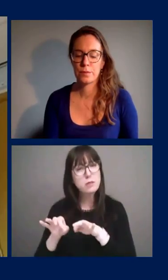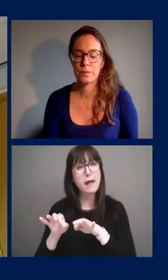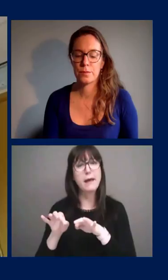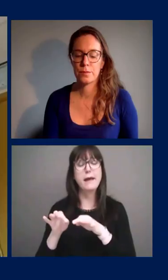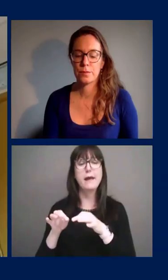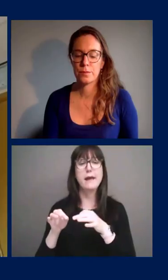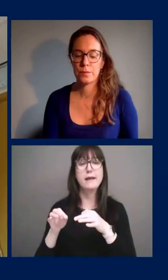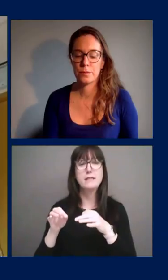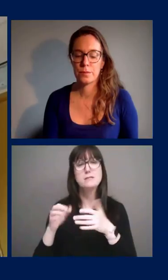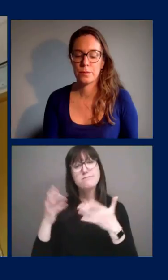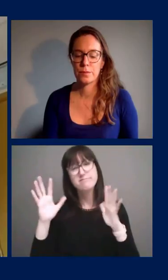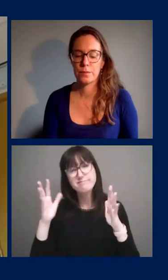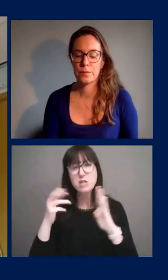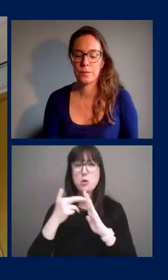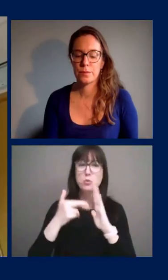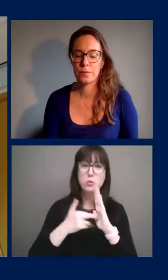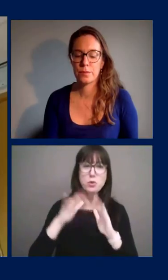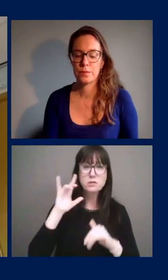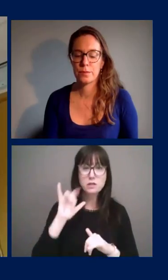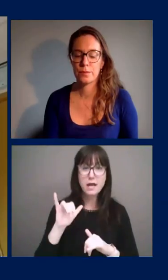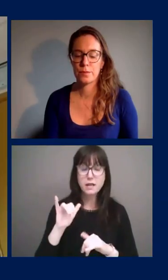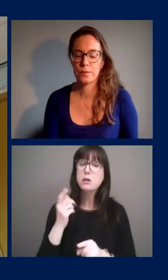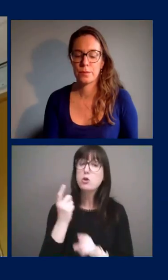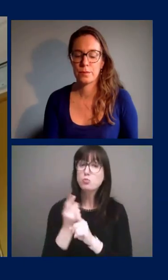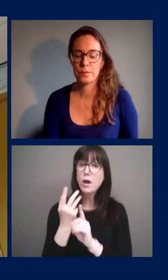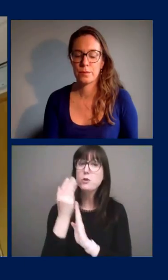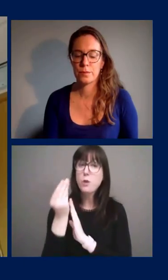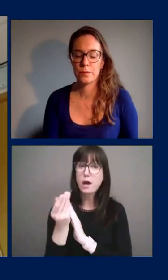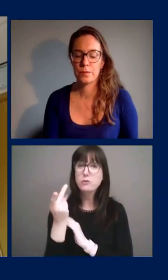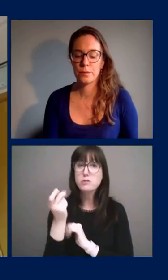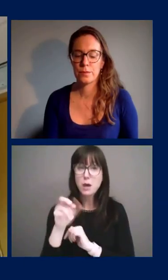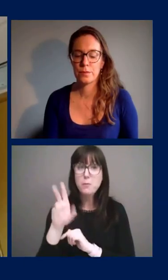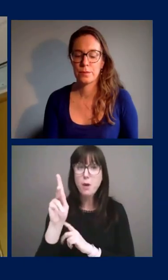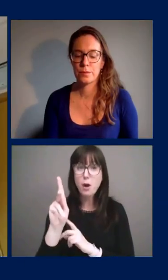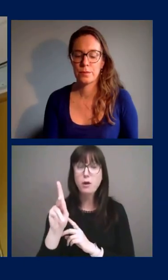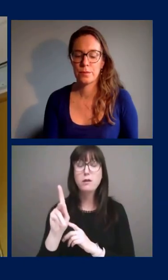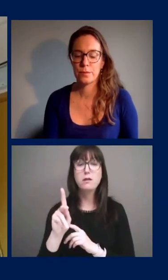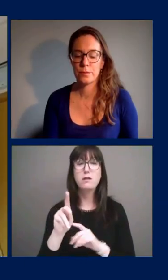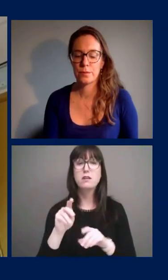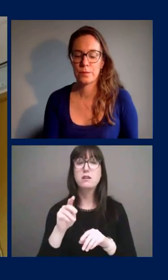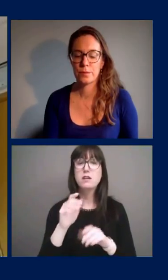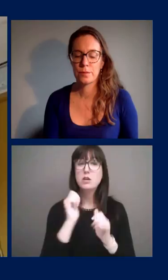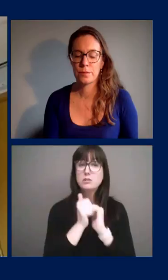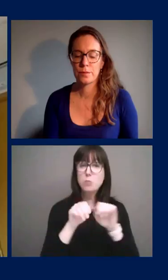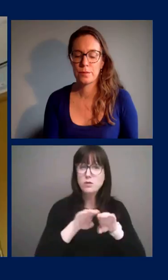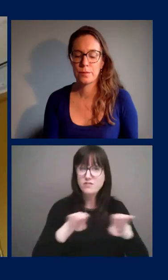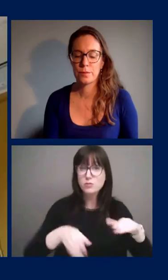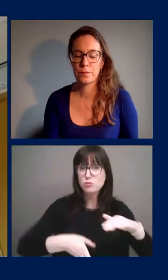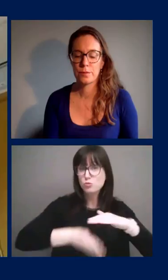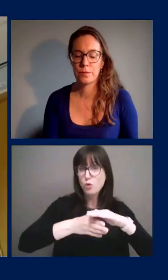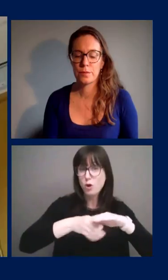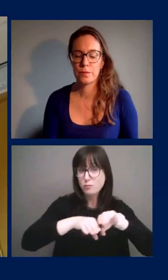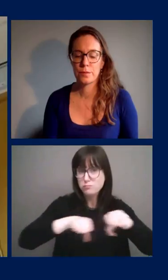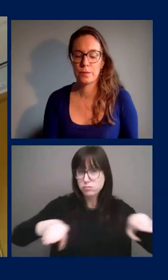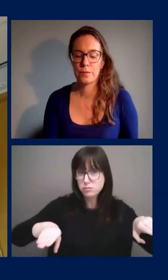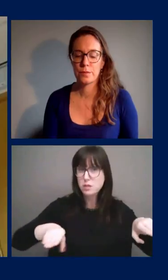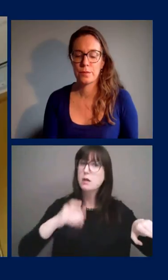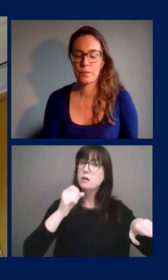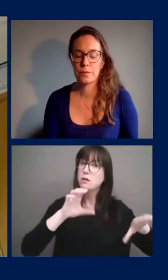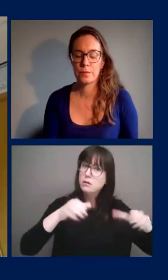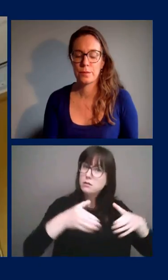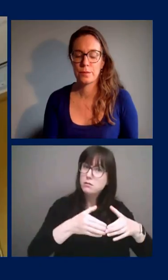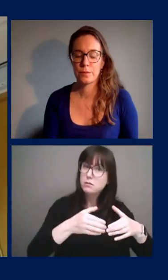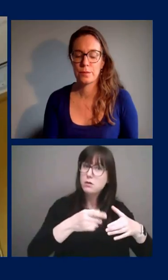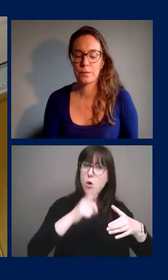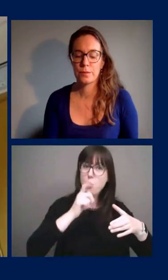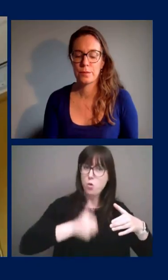so yes uh people can use the green space they can now go on to the ball fields they can go on to the soccer fields with members of their household or